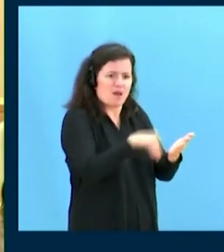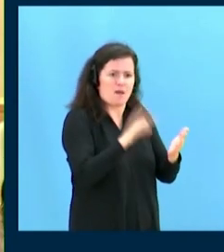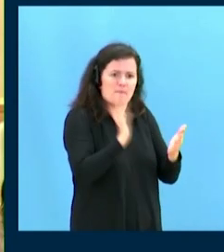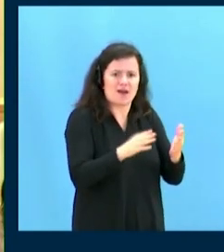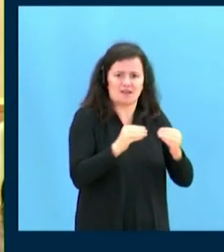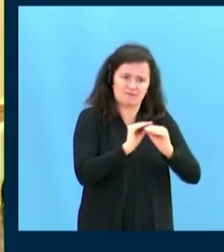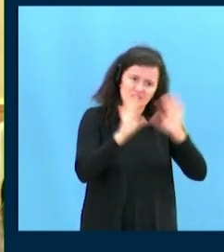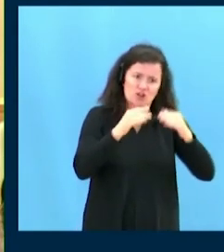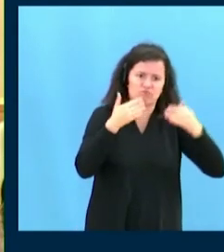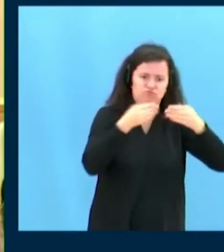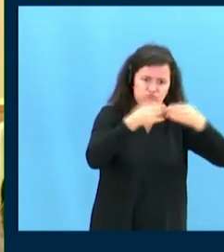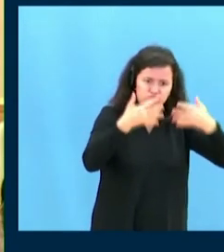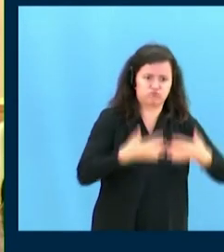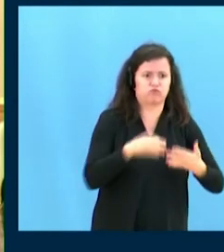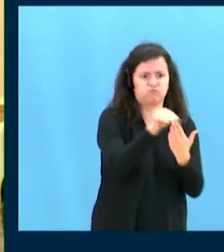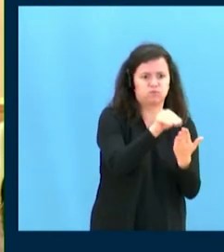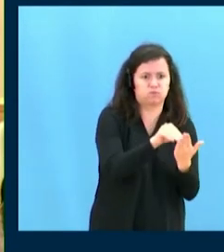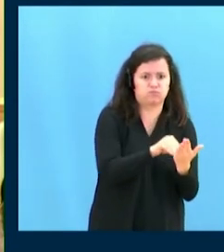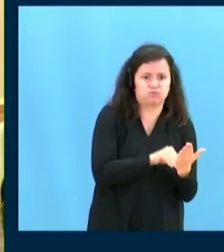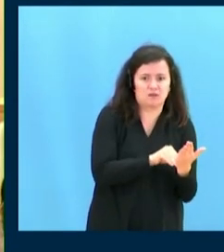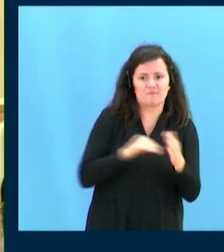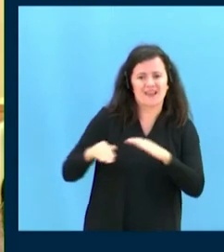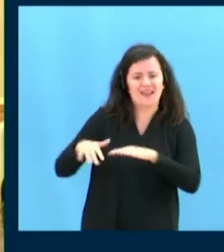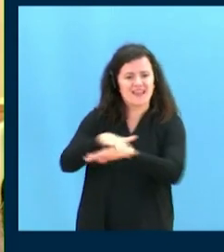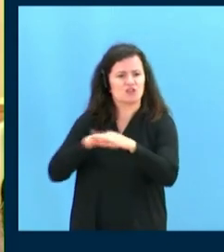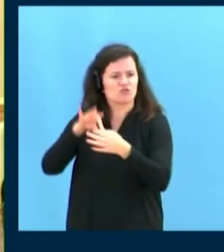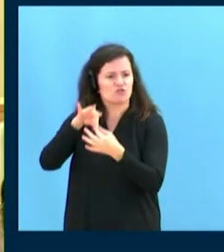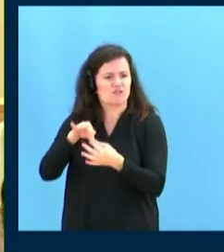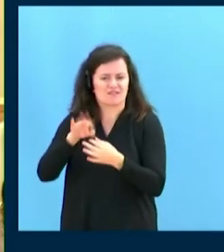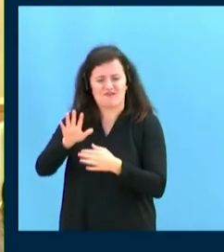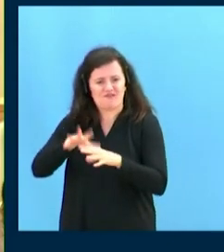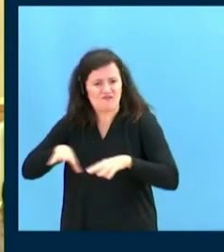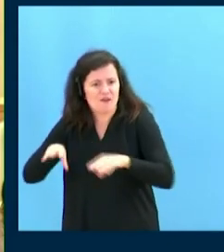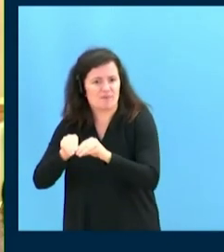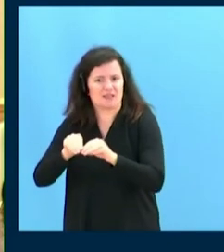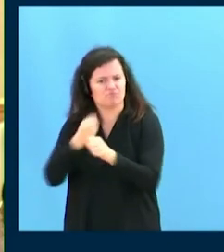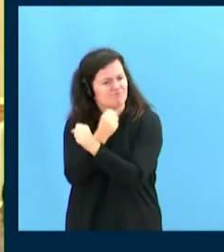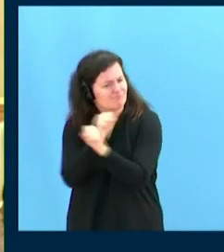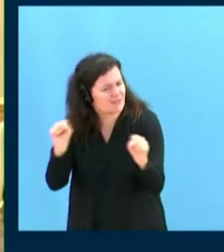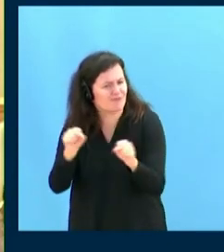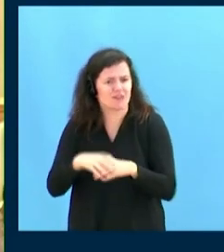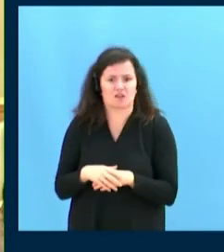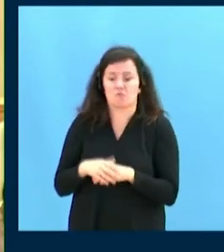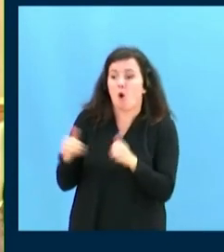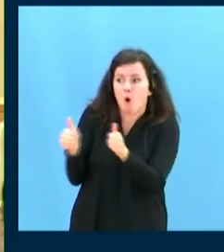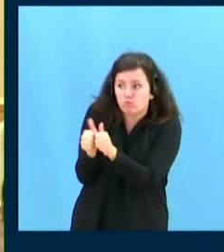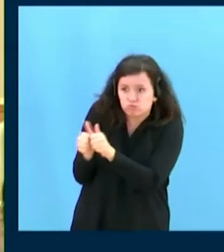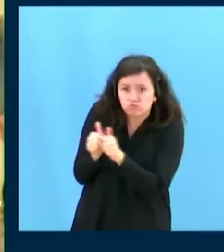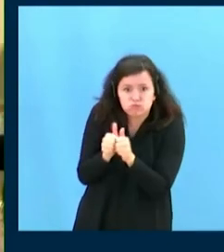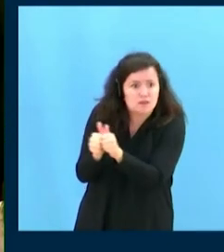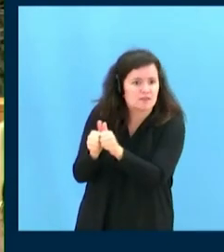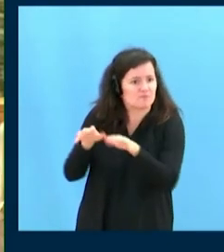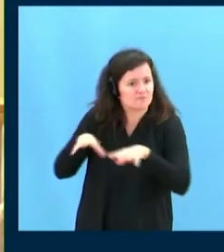and the safety of representatives of the indigenous peoples, members of their families, their associates and their legal representatives are